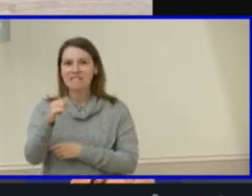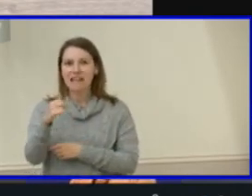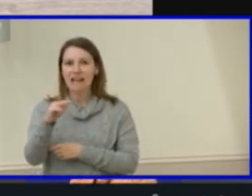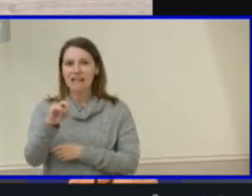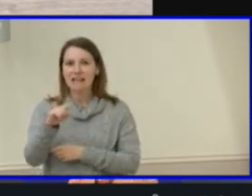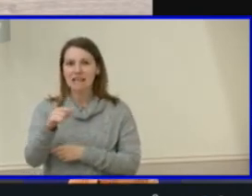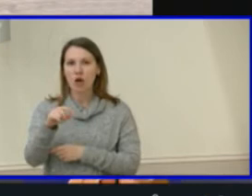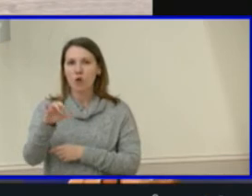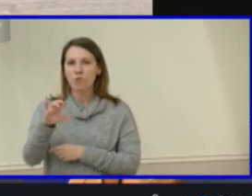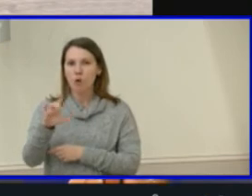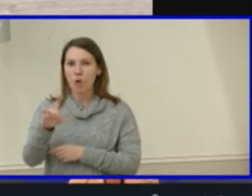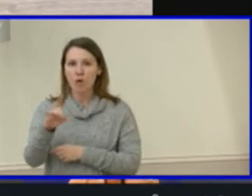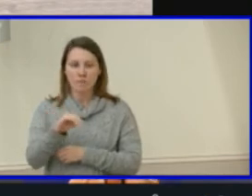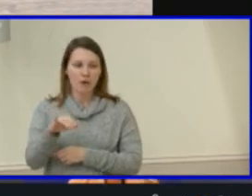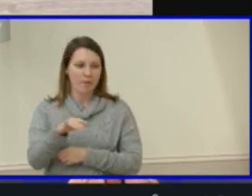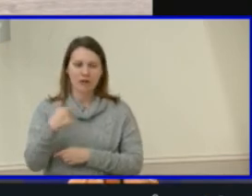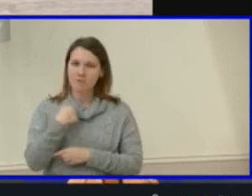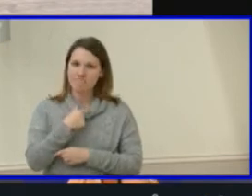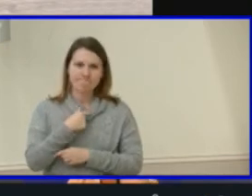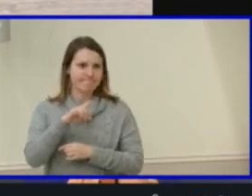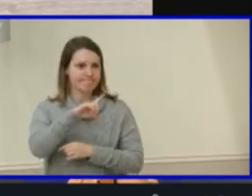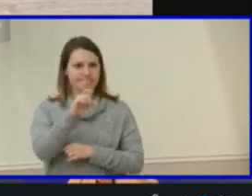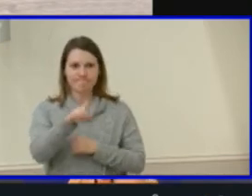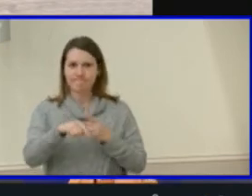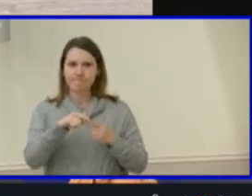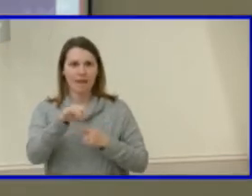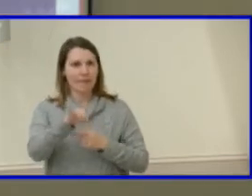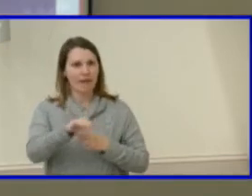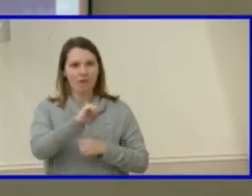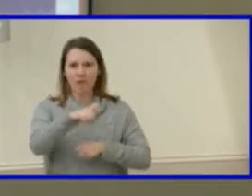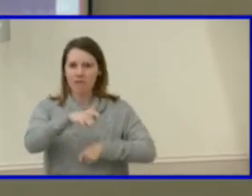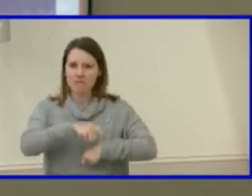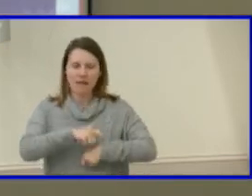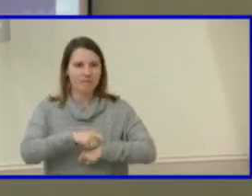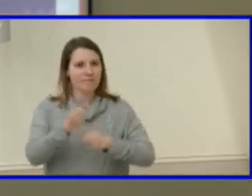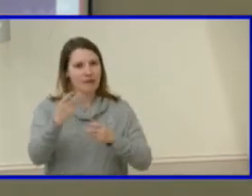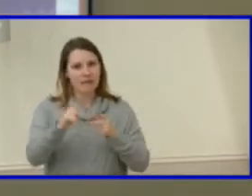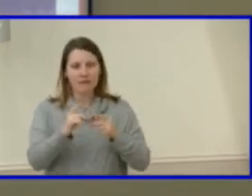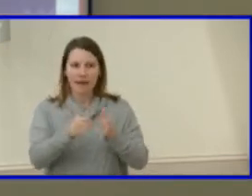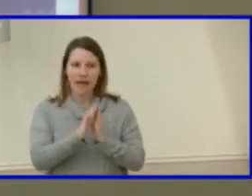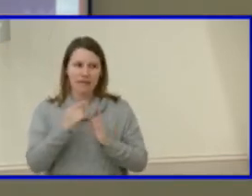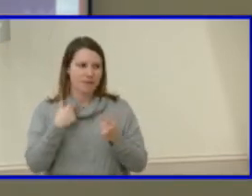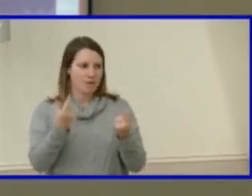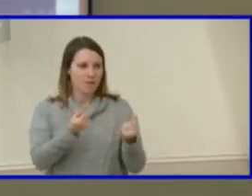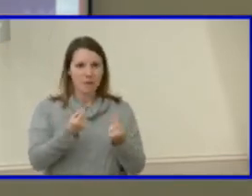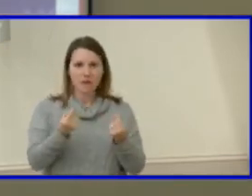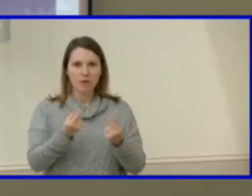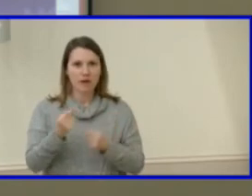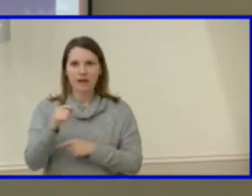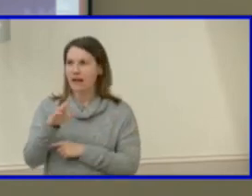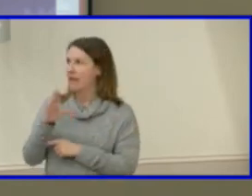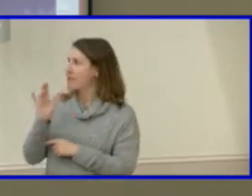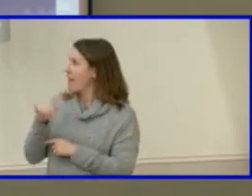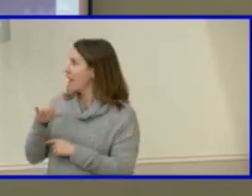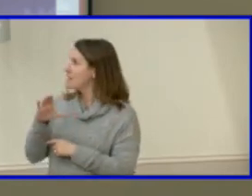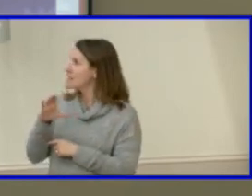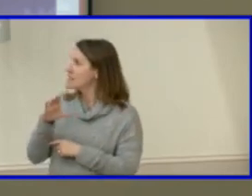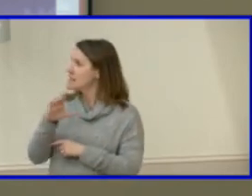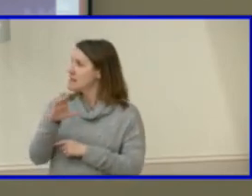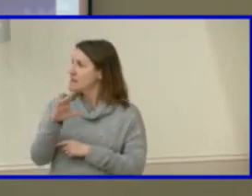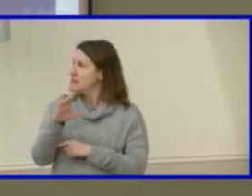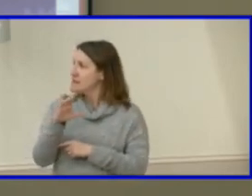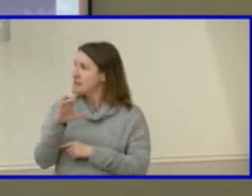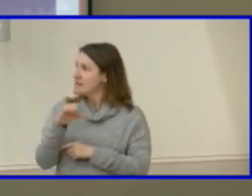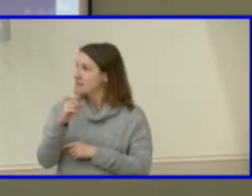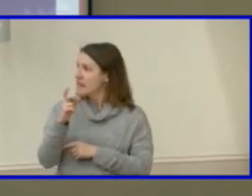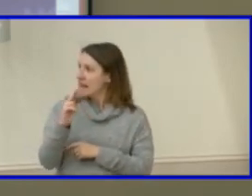that has been a question for years i get asked on a regular basis what we're going to do on king road if anything and